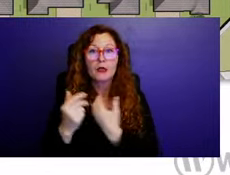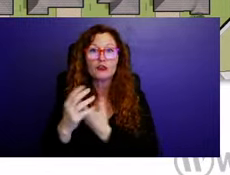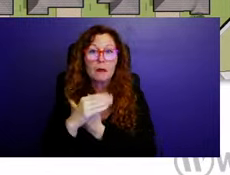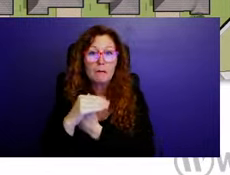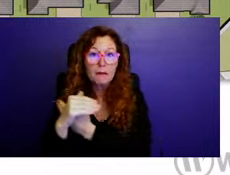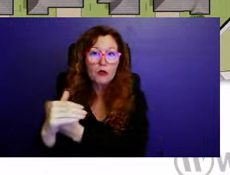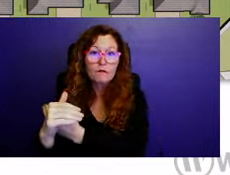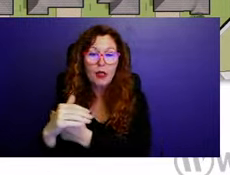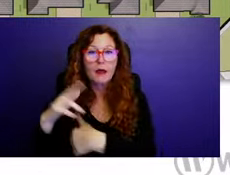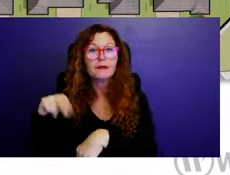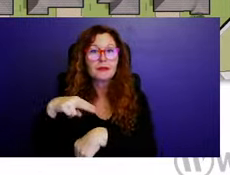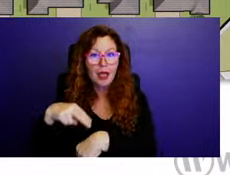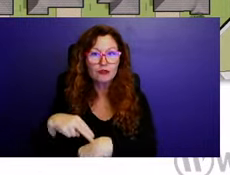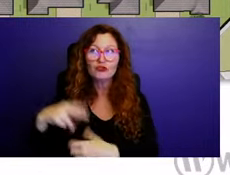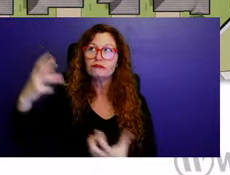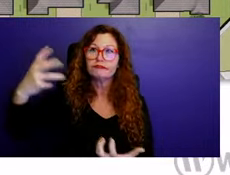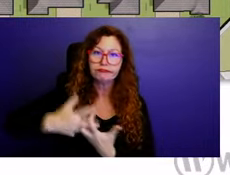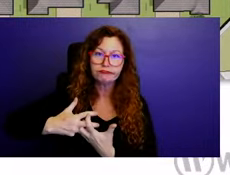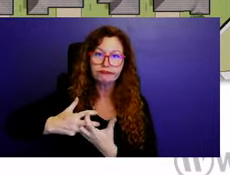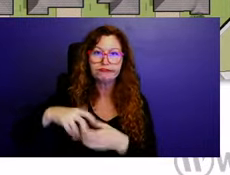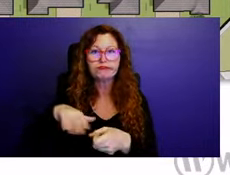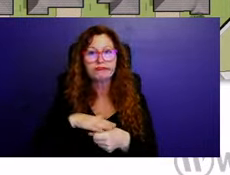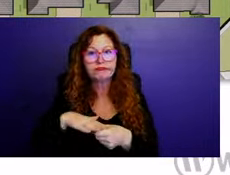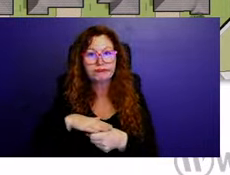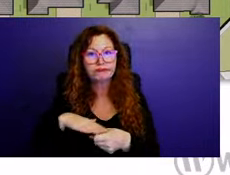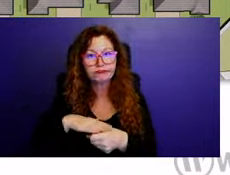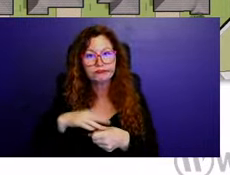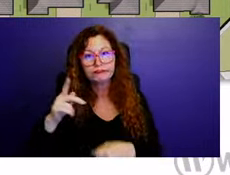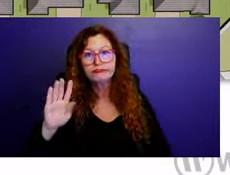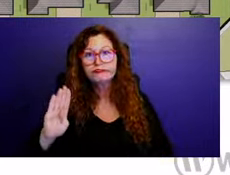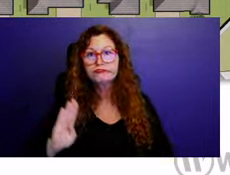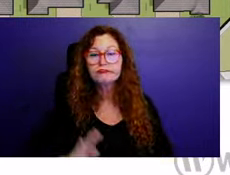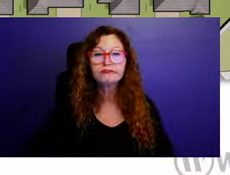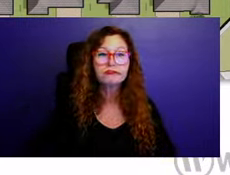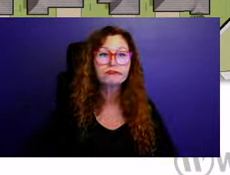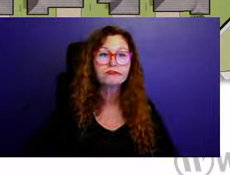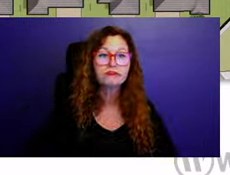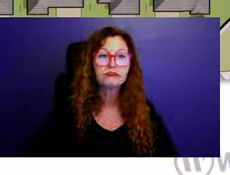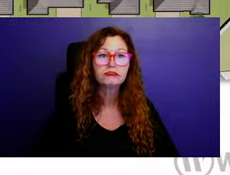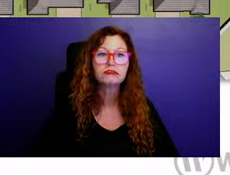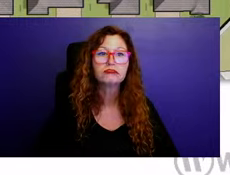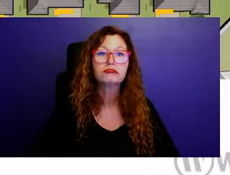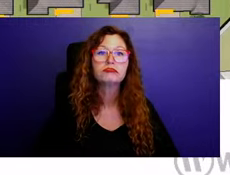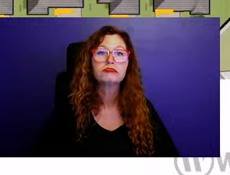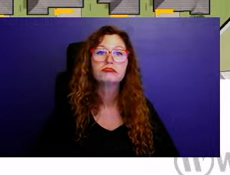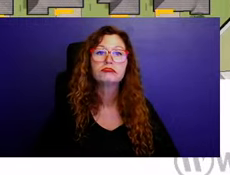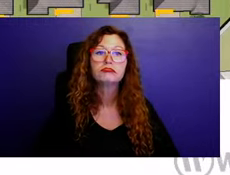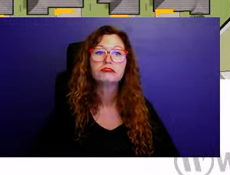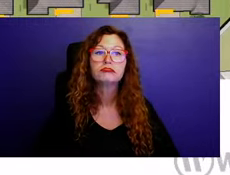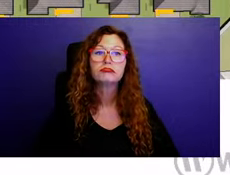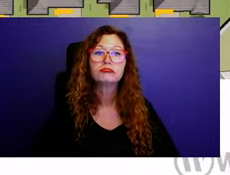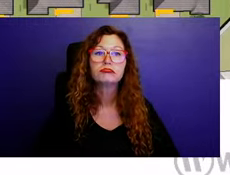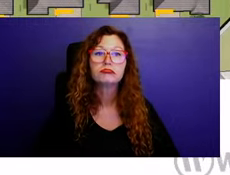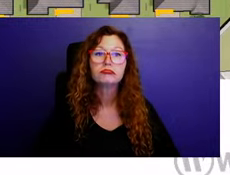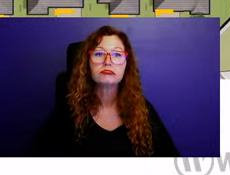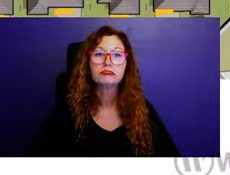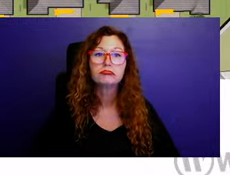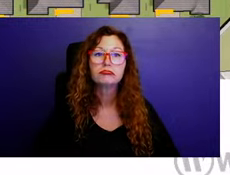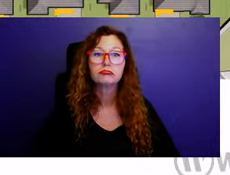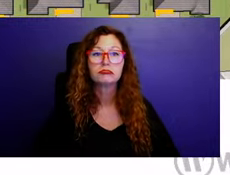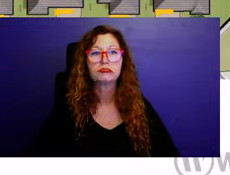pocket park has benches in a, in a pavilion that basically overlook the dry detention area. Um,